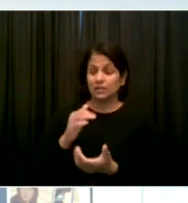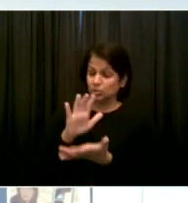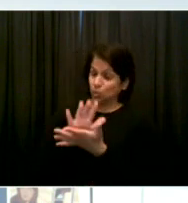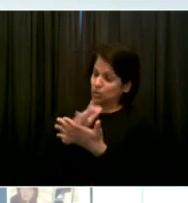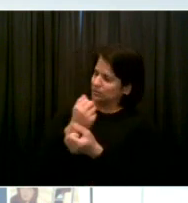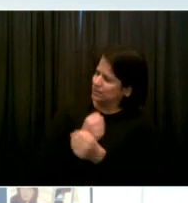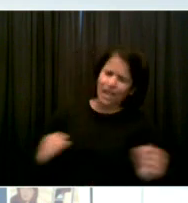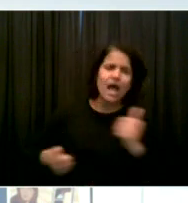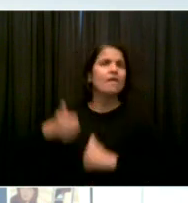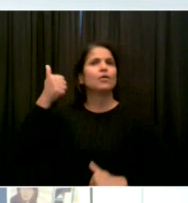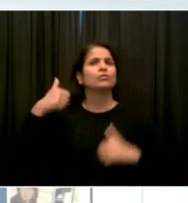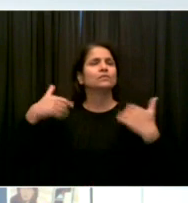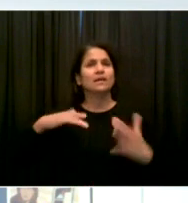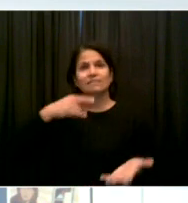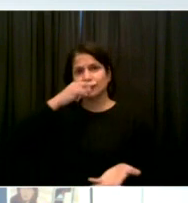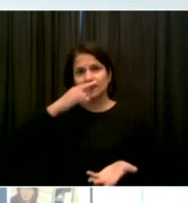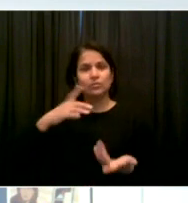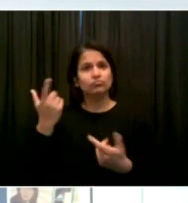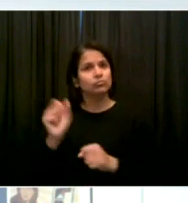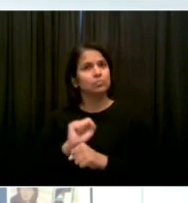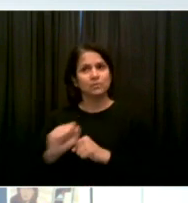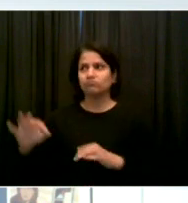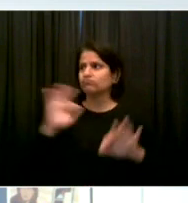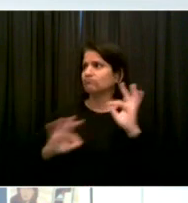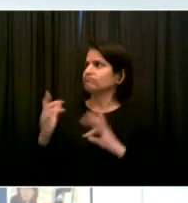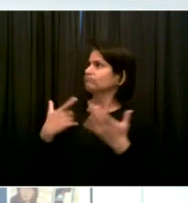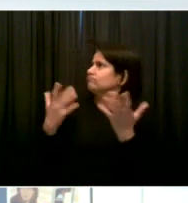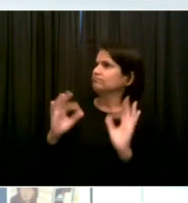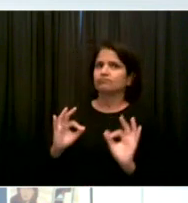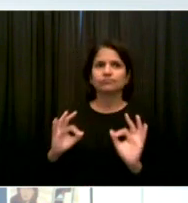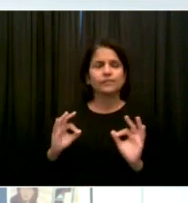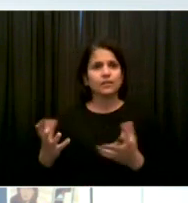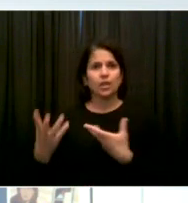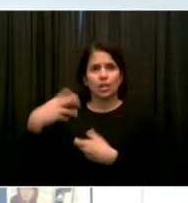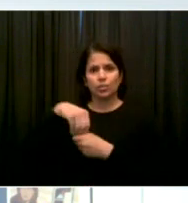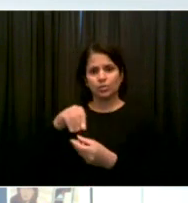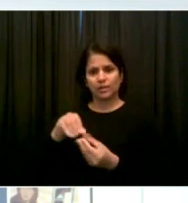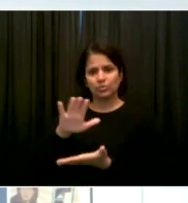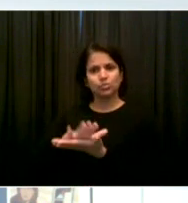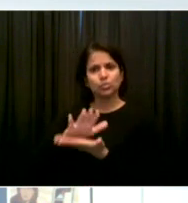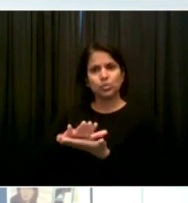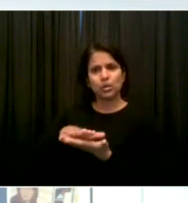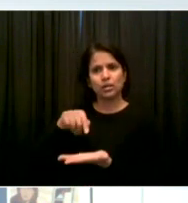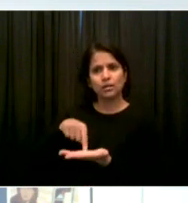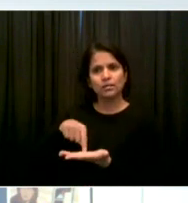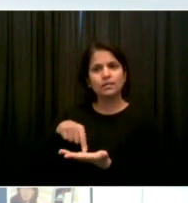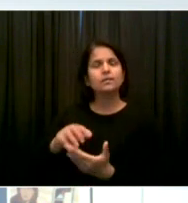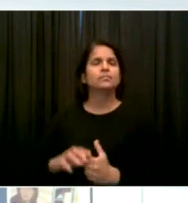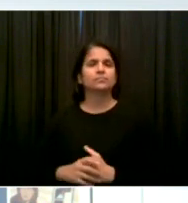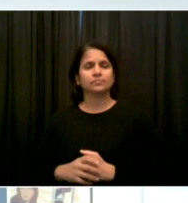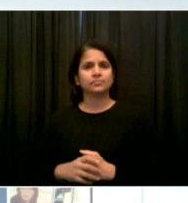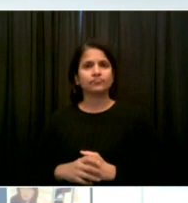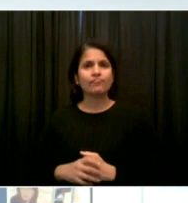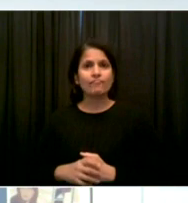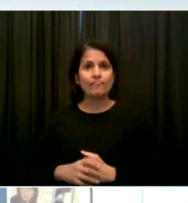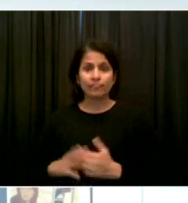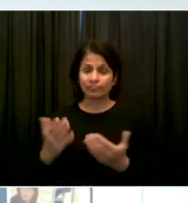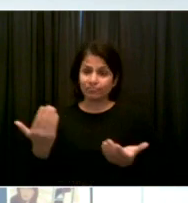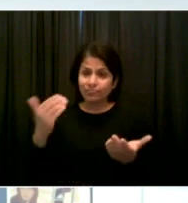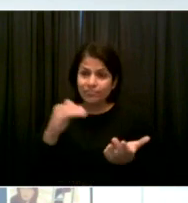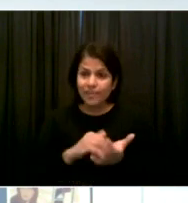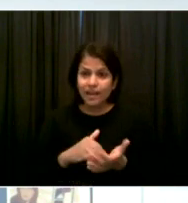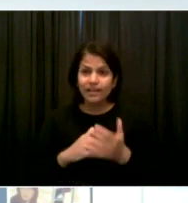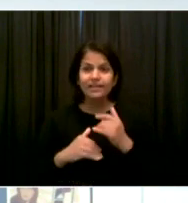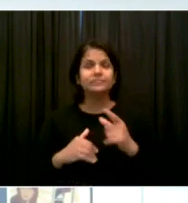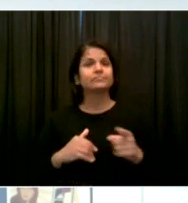and instructional times that are so important for them. So the bottom line is this. Our